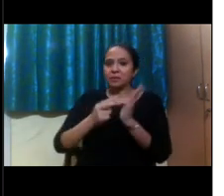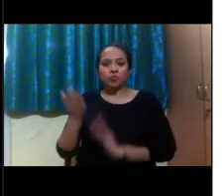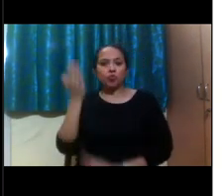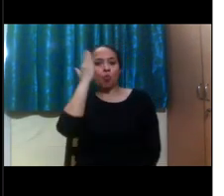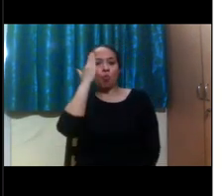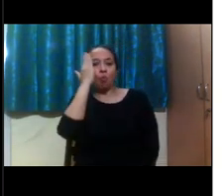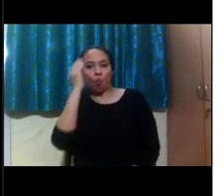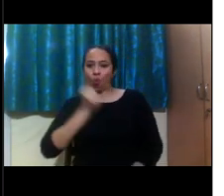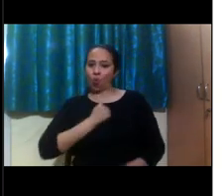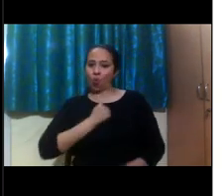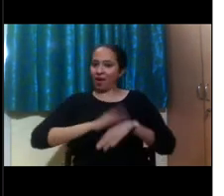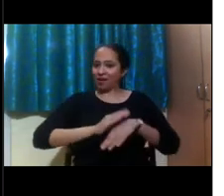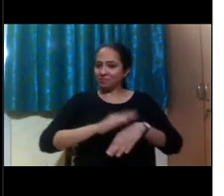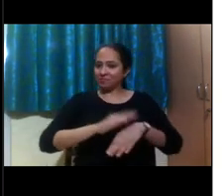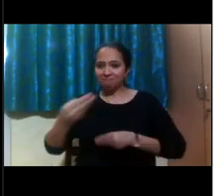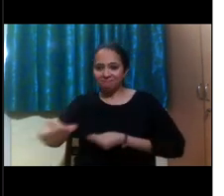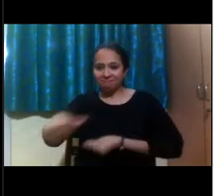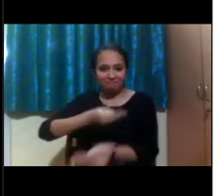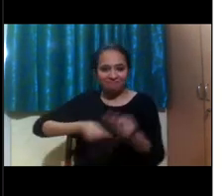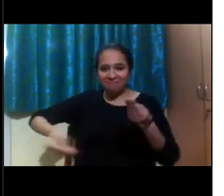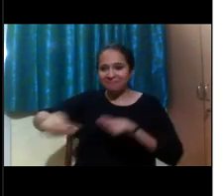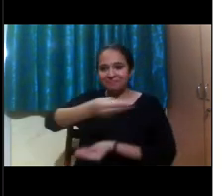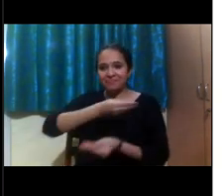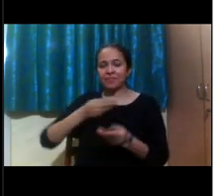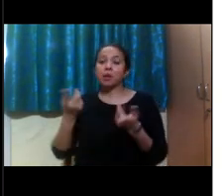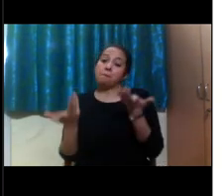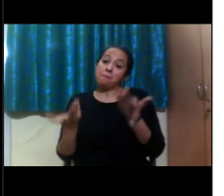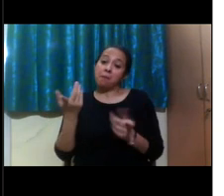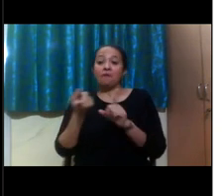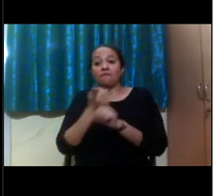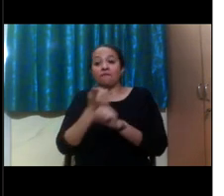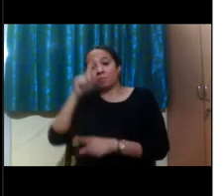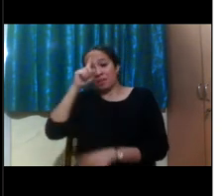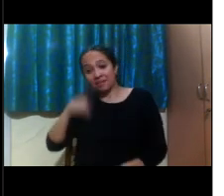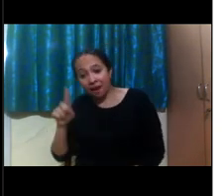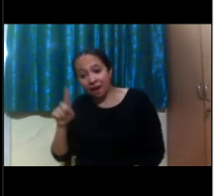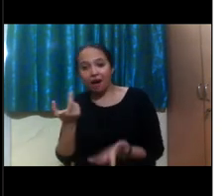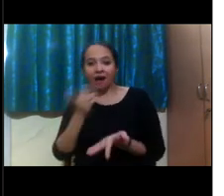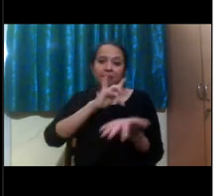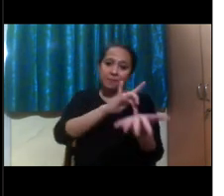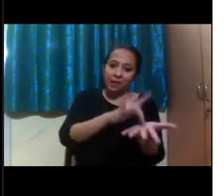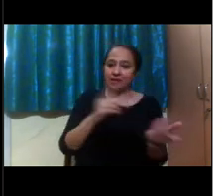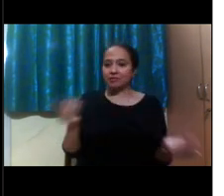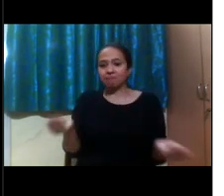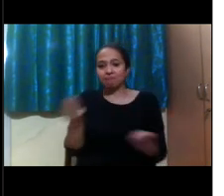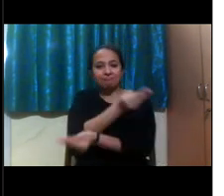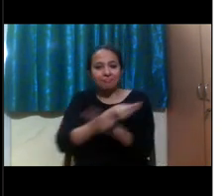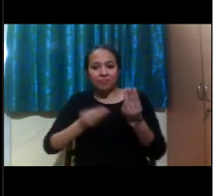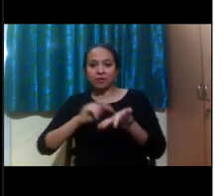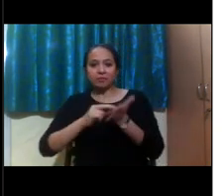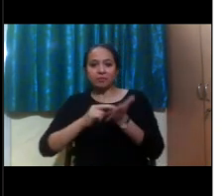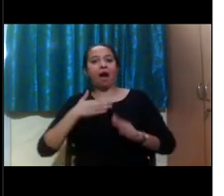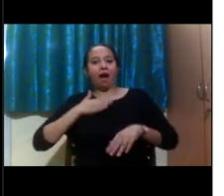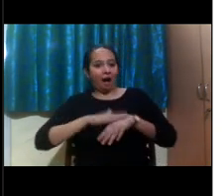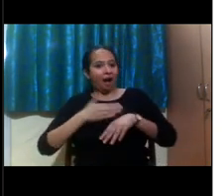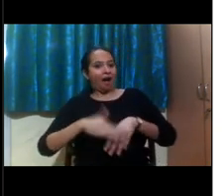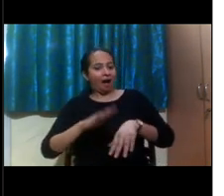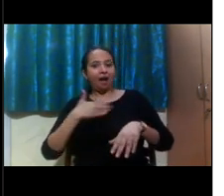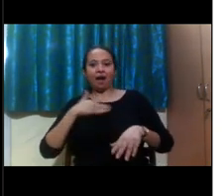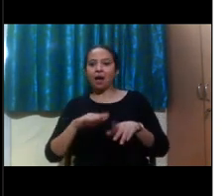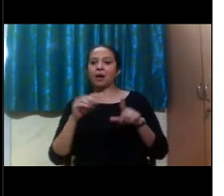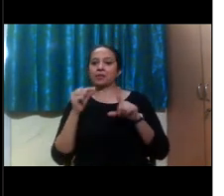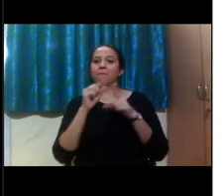disability. And so that's a good peer connection that we're happy to connect you with. And we have over 500 online